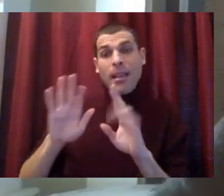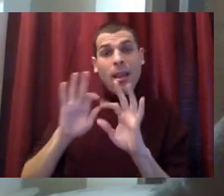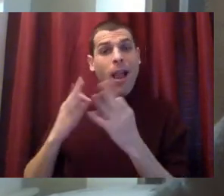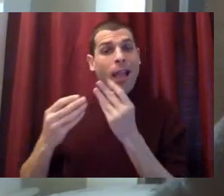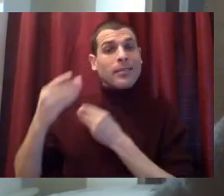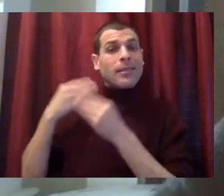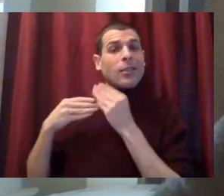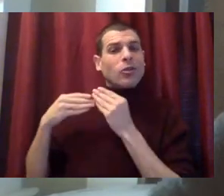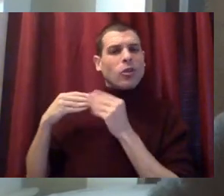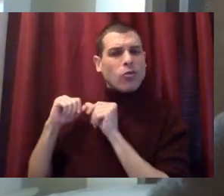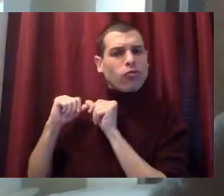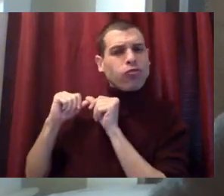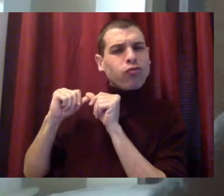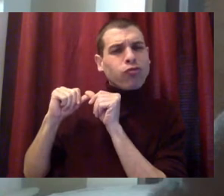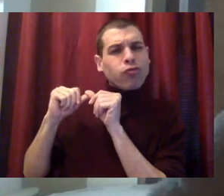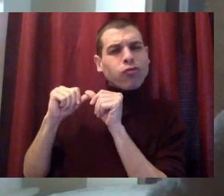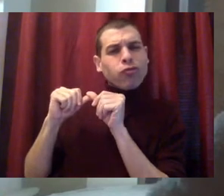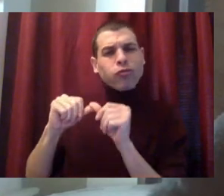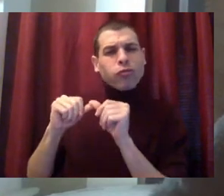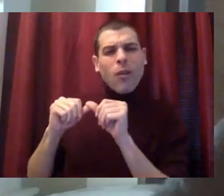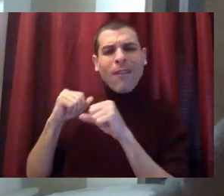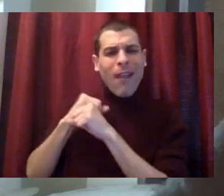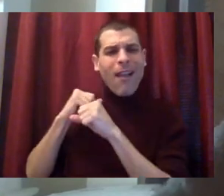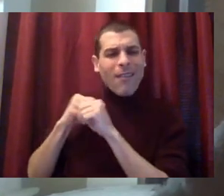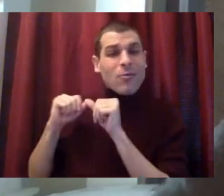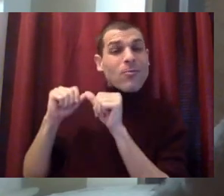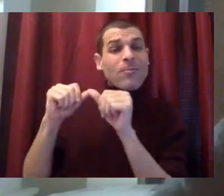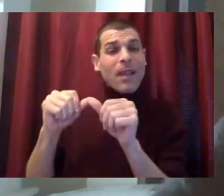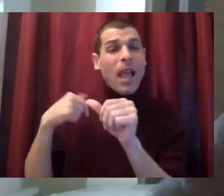hope of future generations. Thank you.